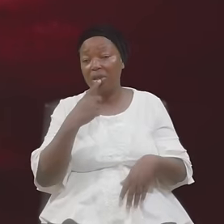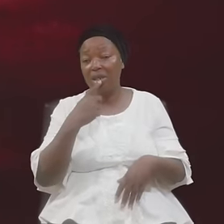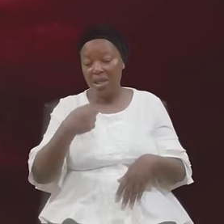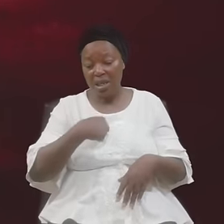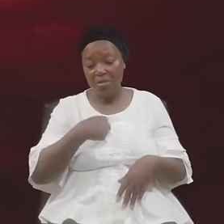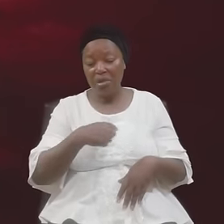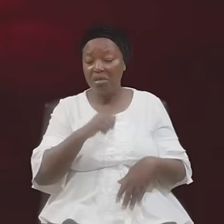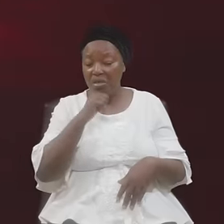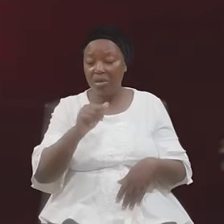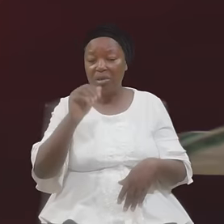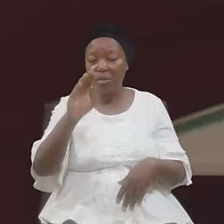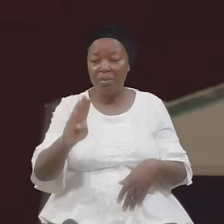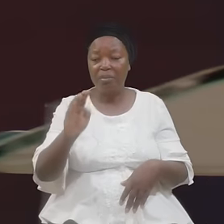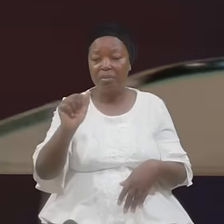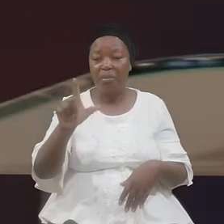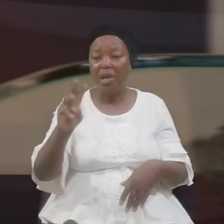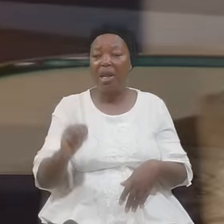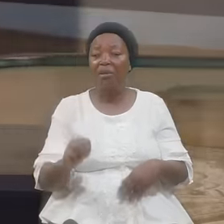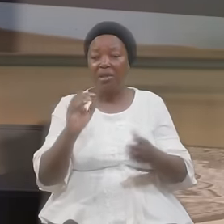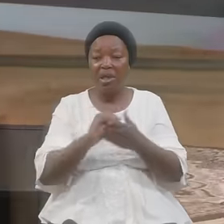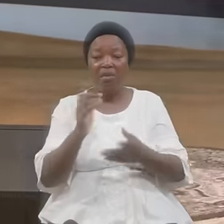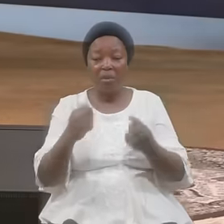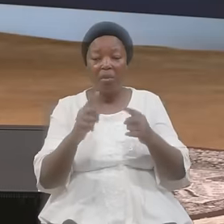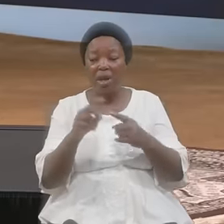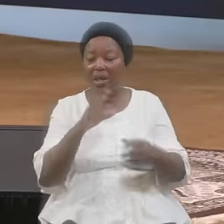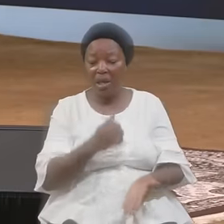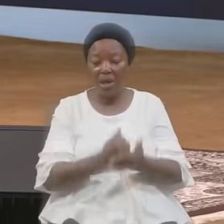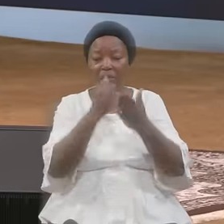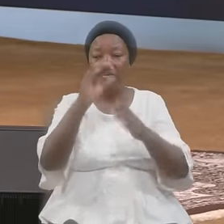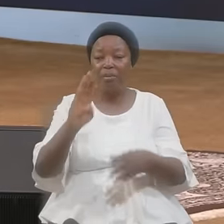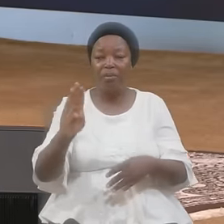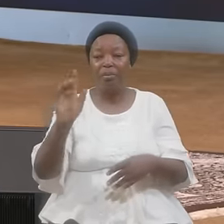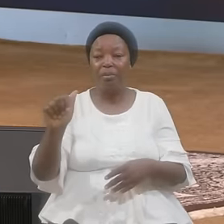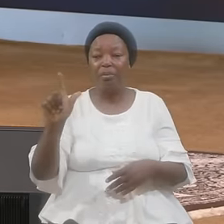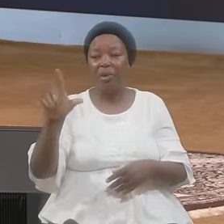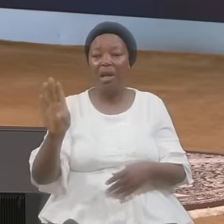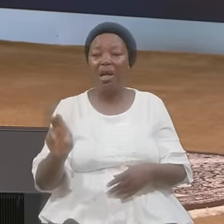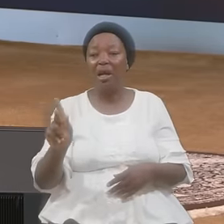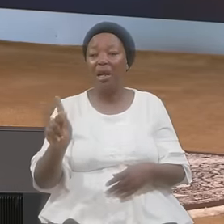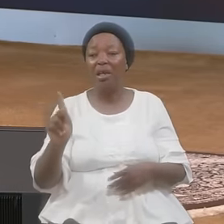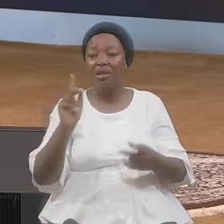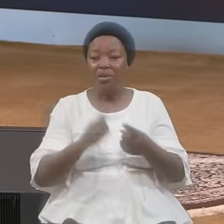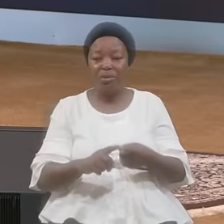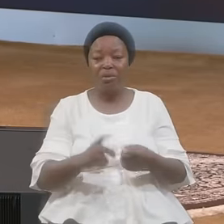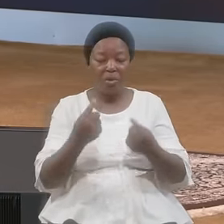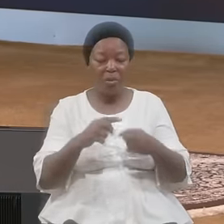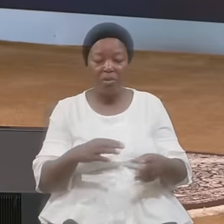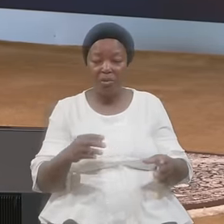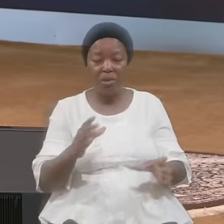Balaam That Will Come And Help Balaak To To To Achieve A Go